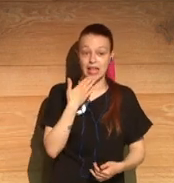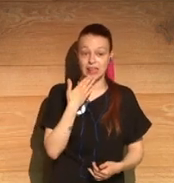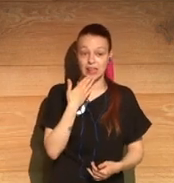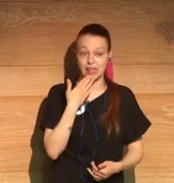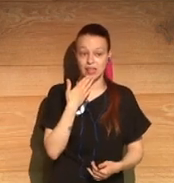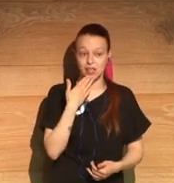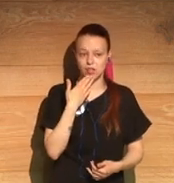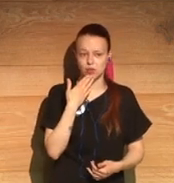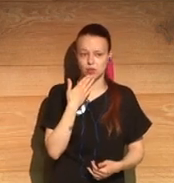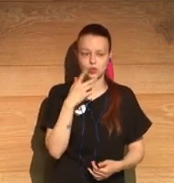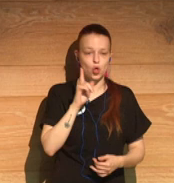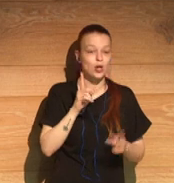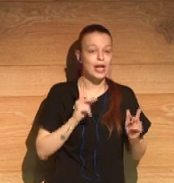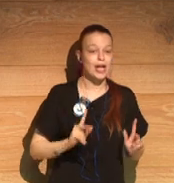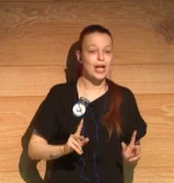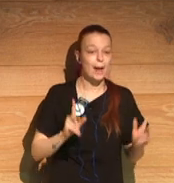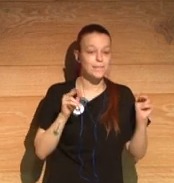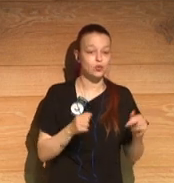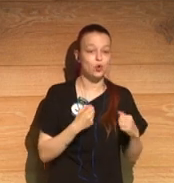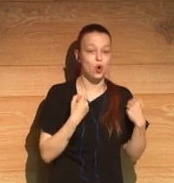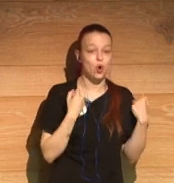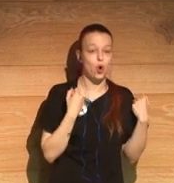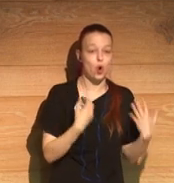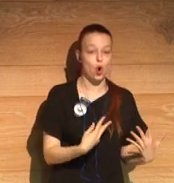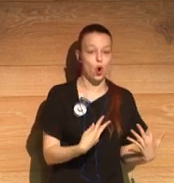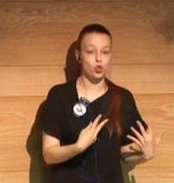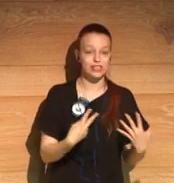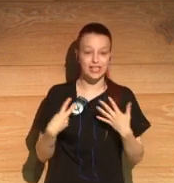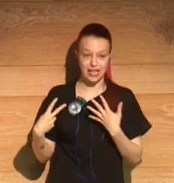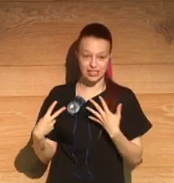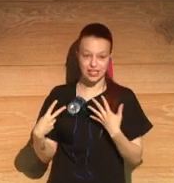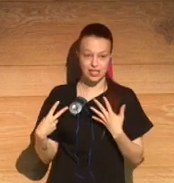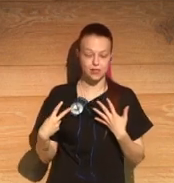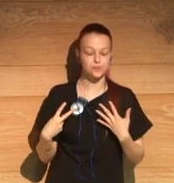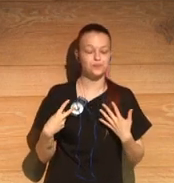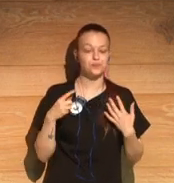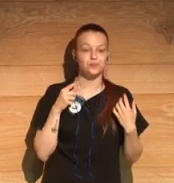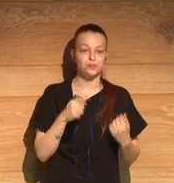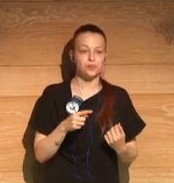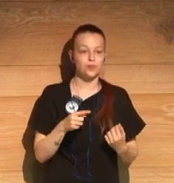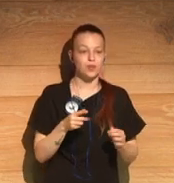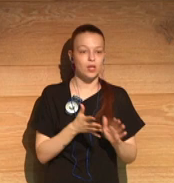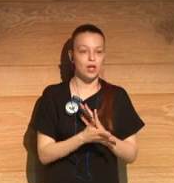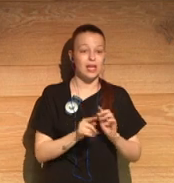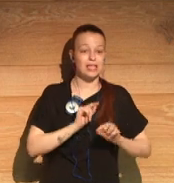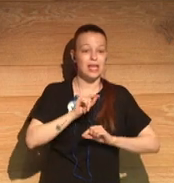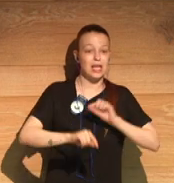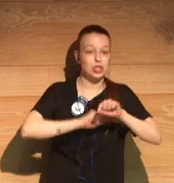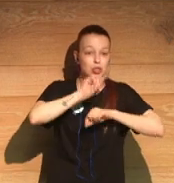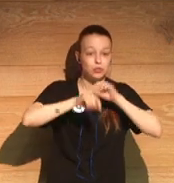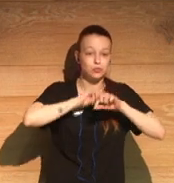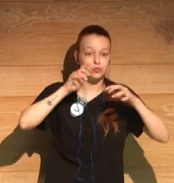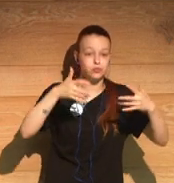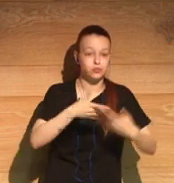is explores the AIDS epidemic on gay people at that time. You know, these are all